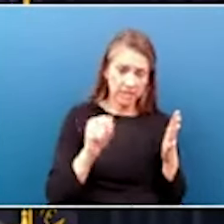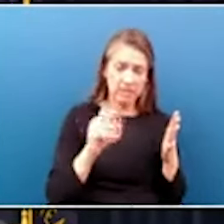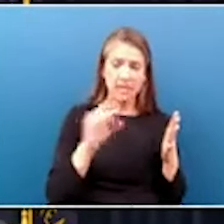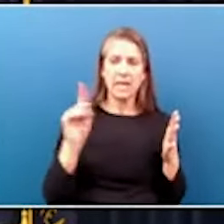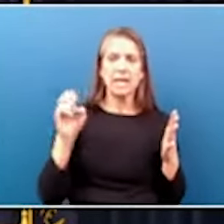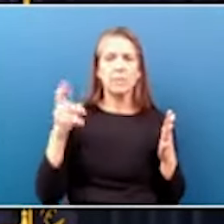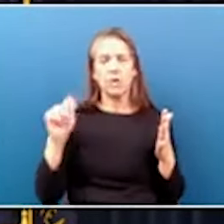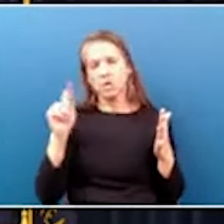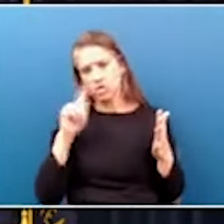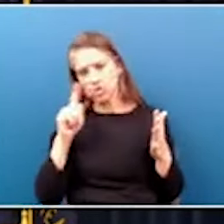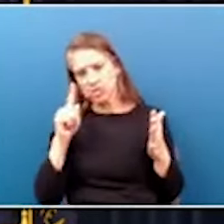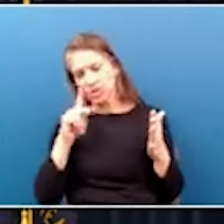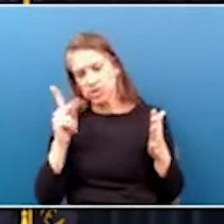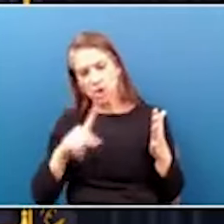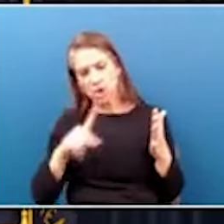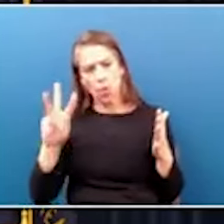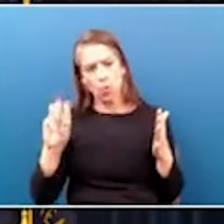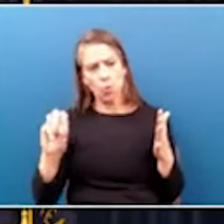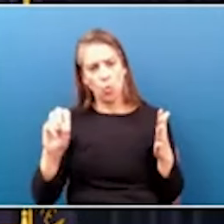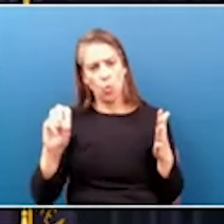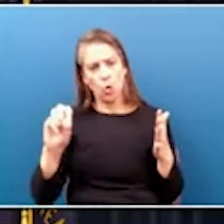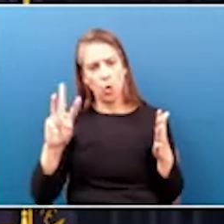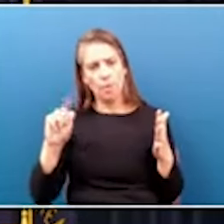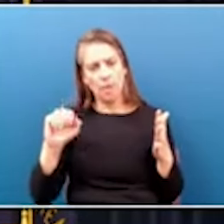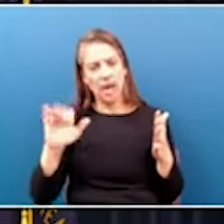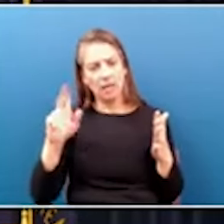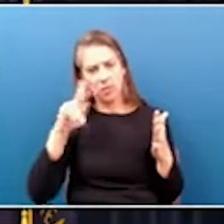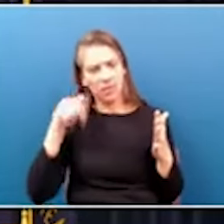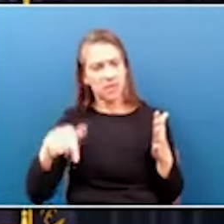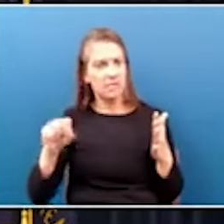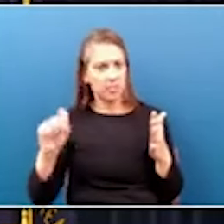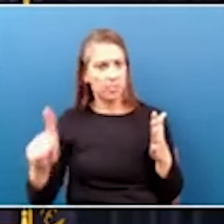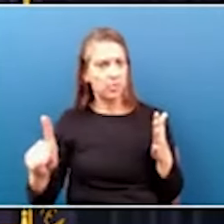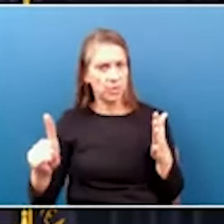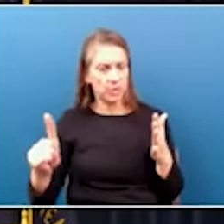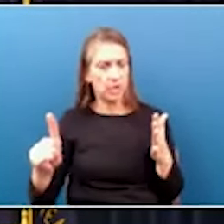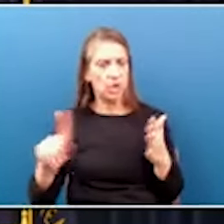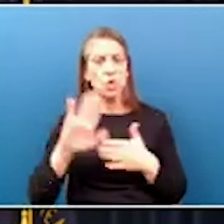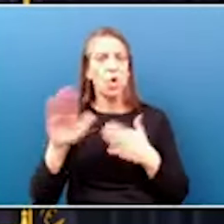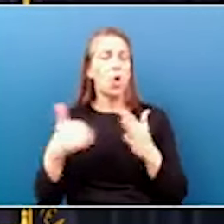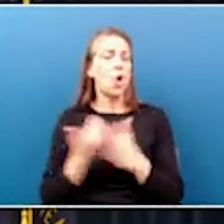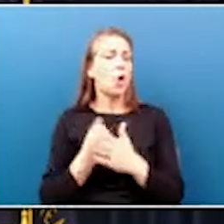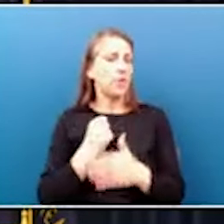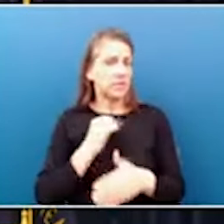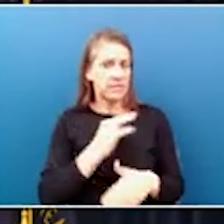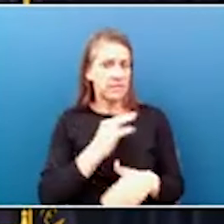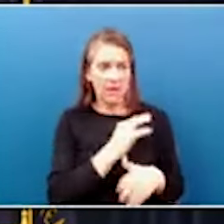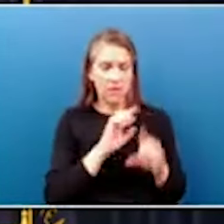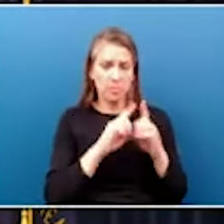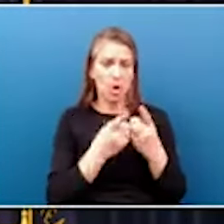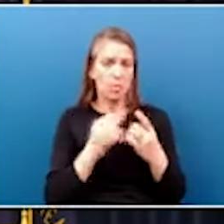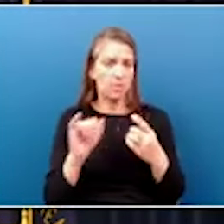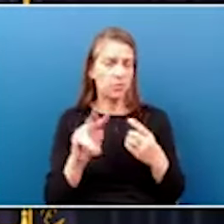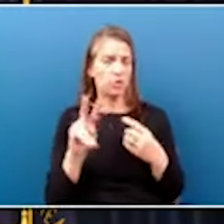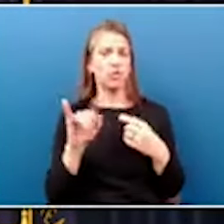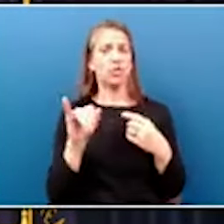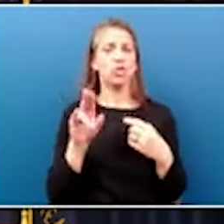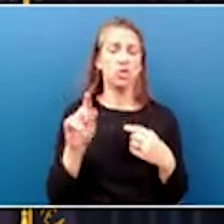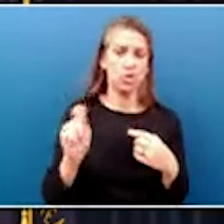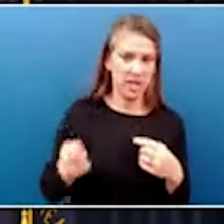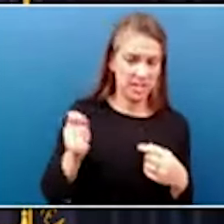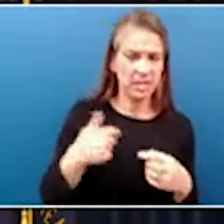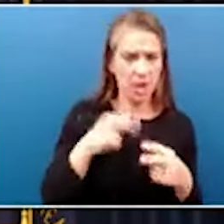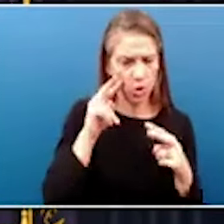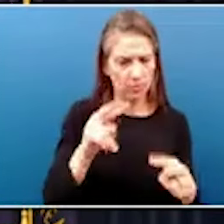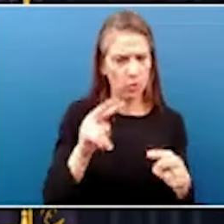Womack for this opportunity and to all the staff at the Department of Juvenile Justice. I look forward to working with you.